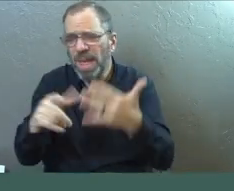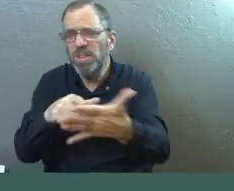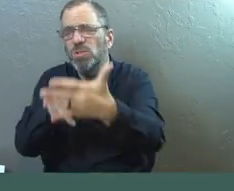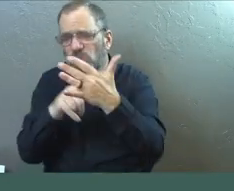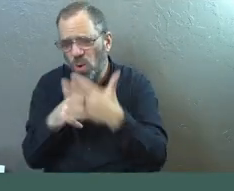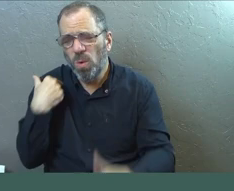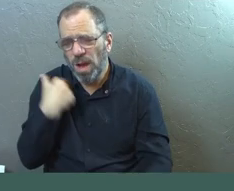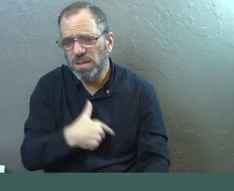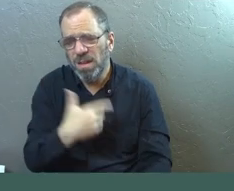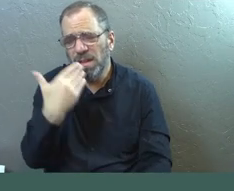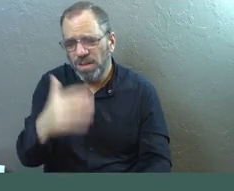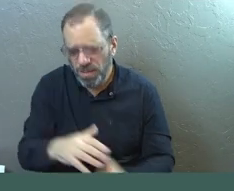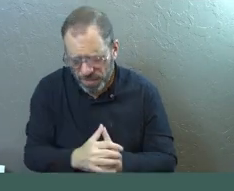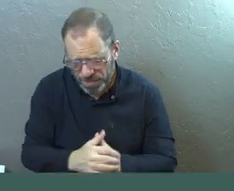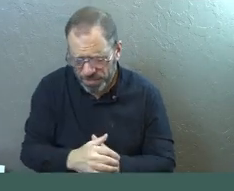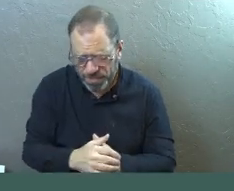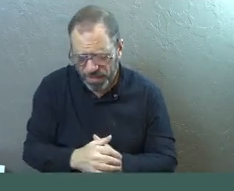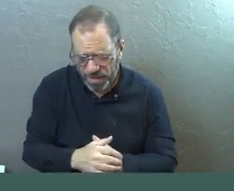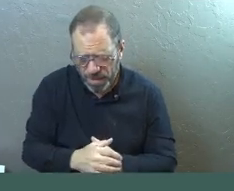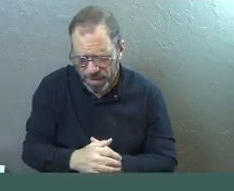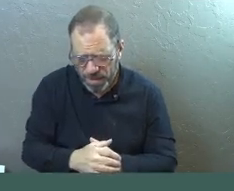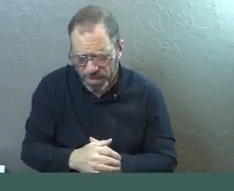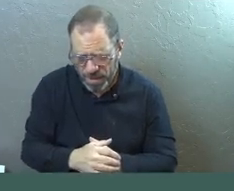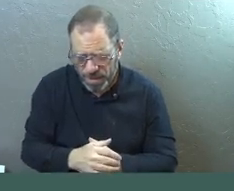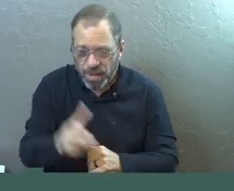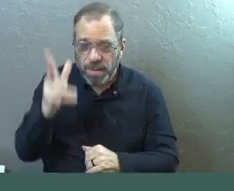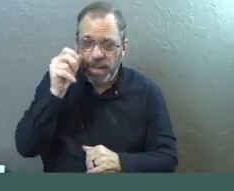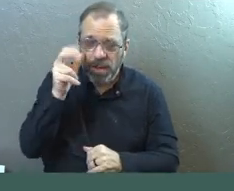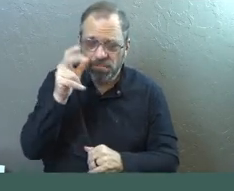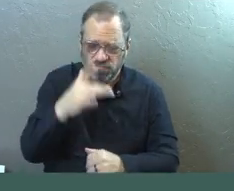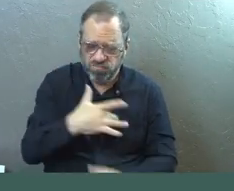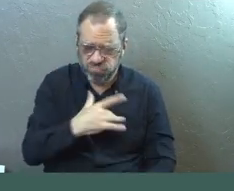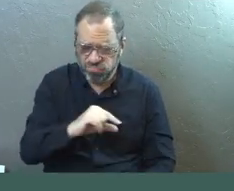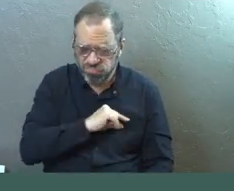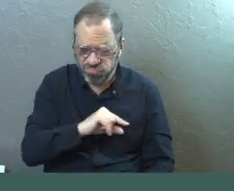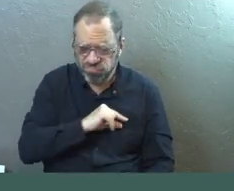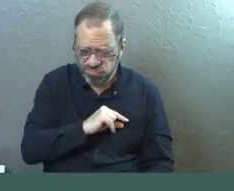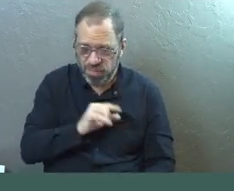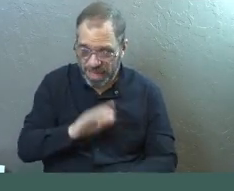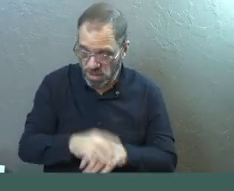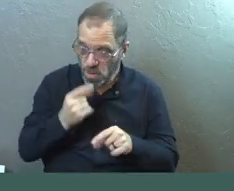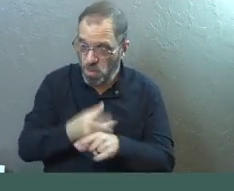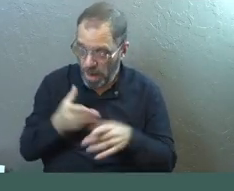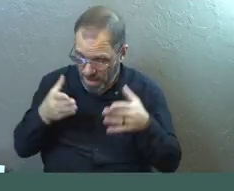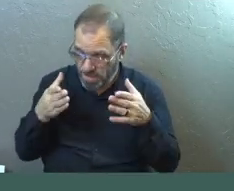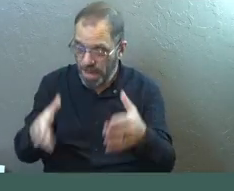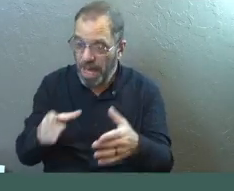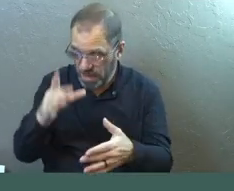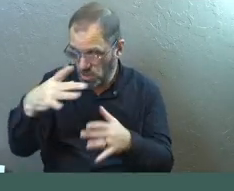reveal the way that it be revealed to us Lord let us hear your voice clearly in the path we're supposed to go.